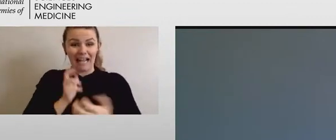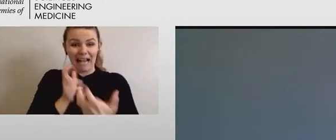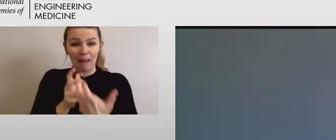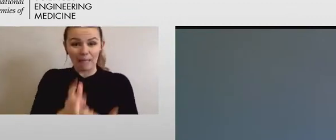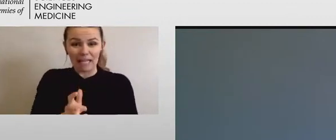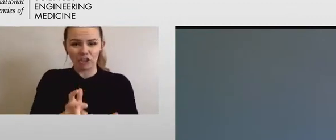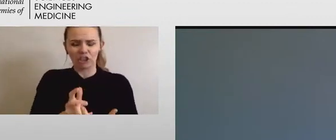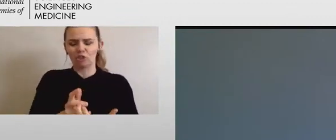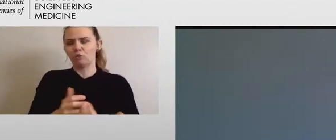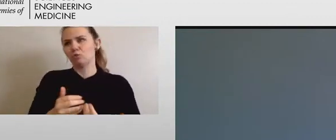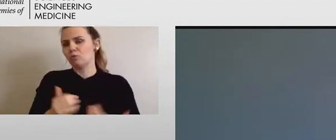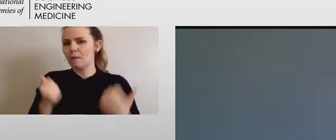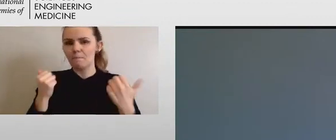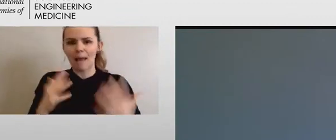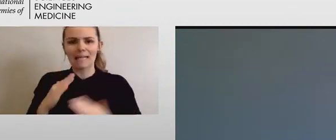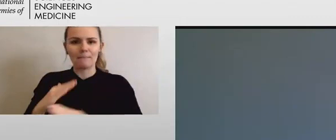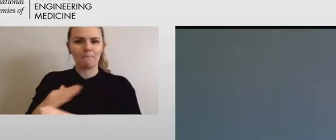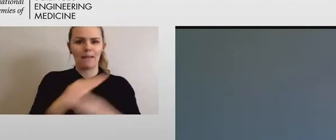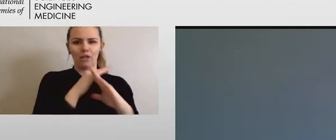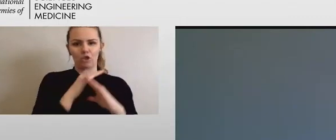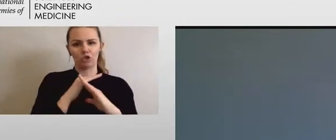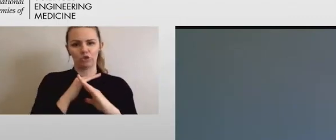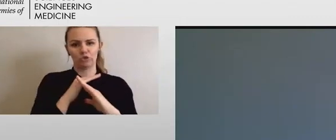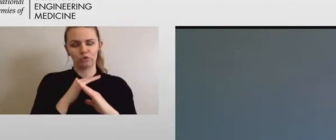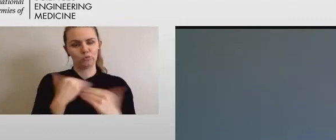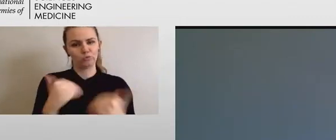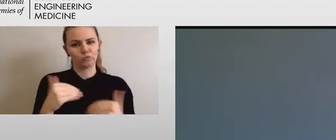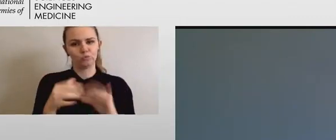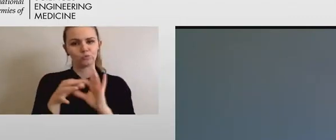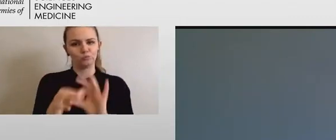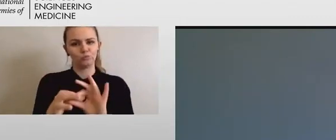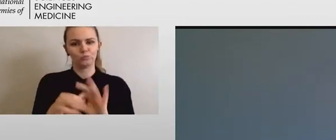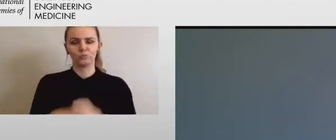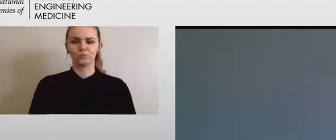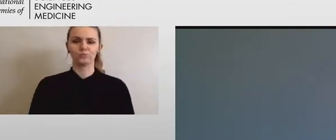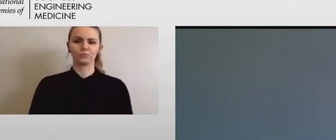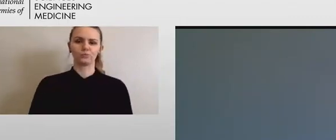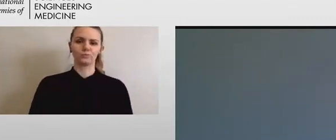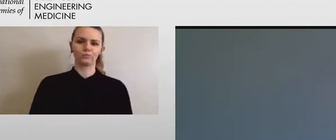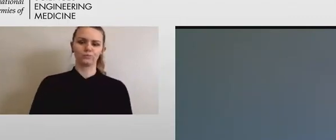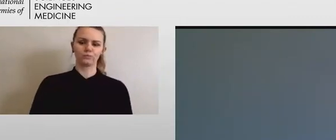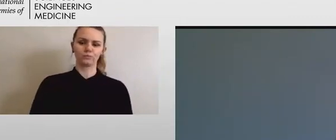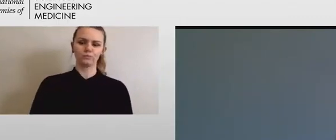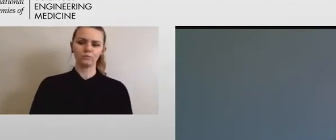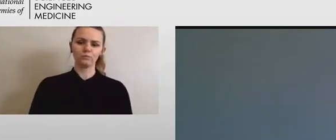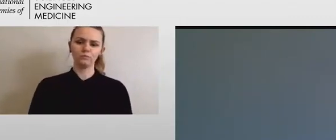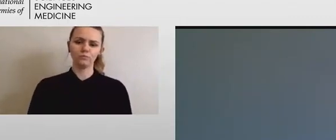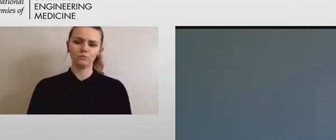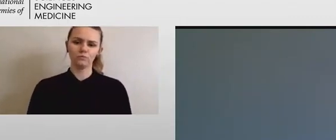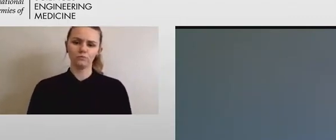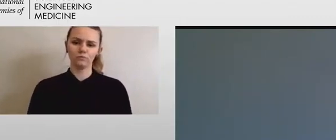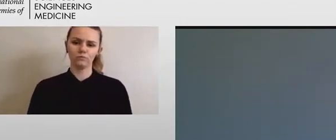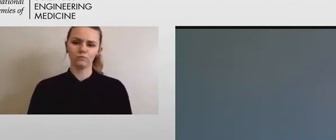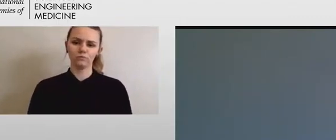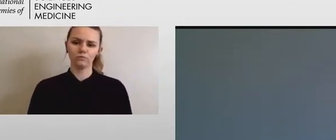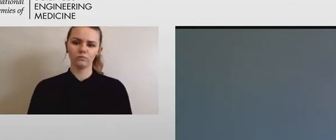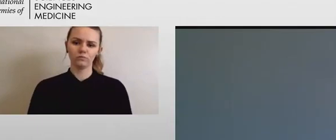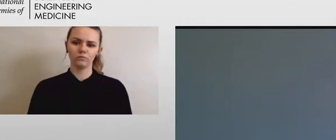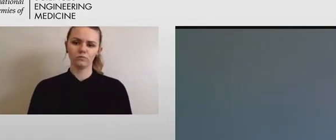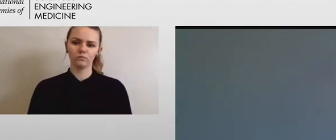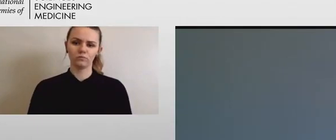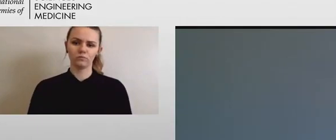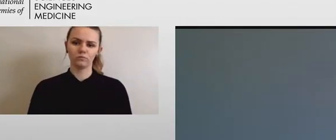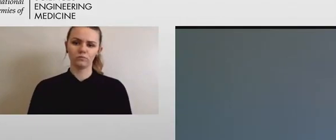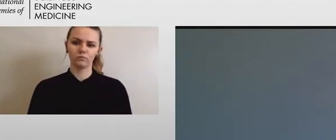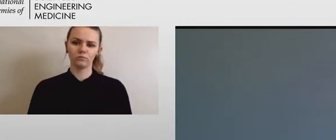need be able And that needs